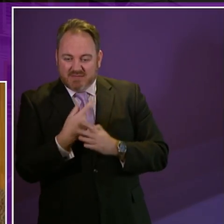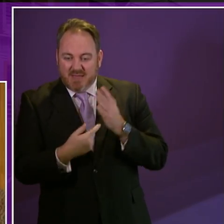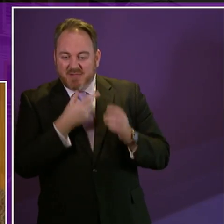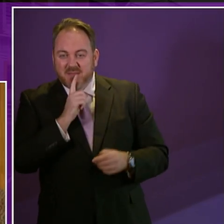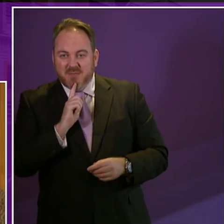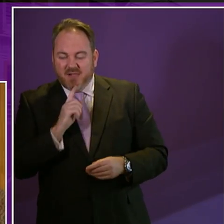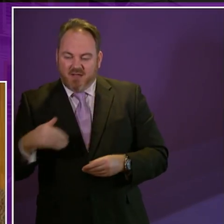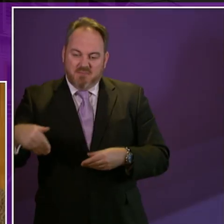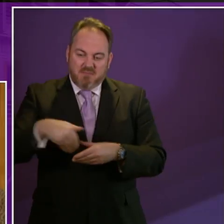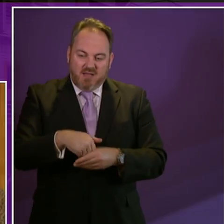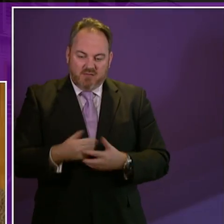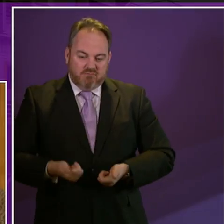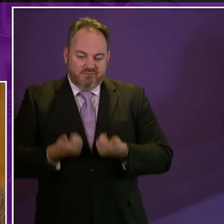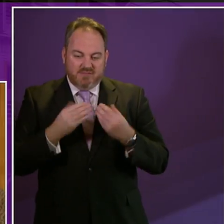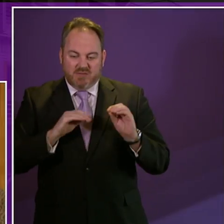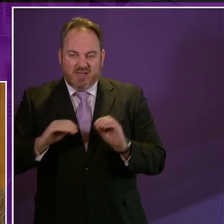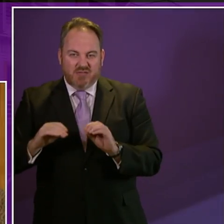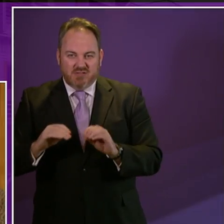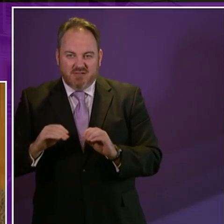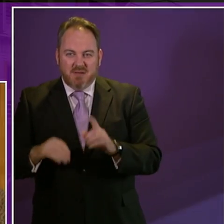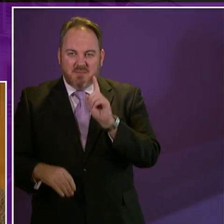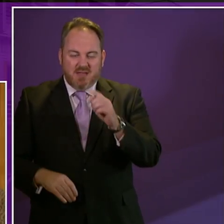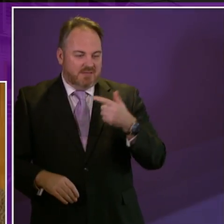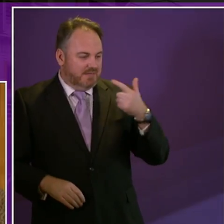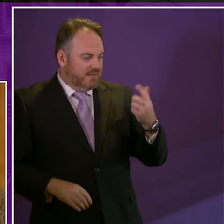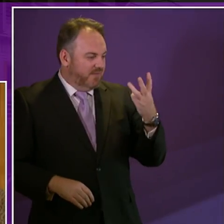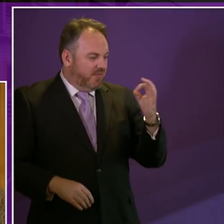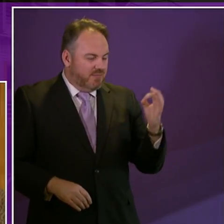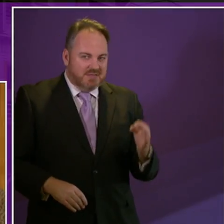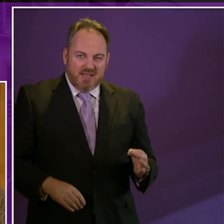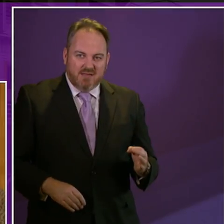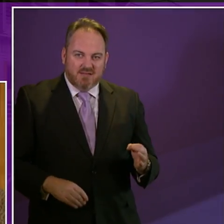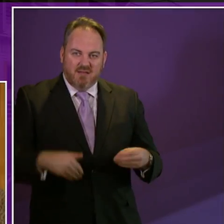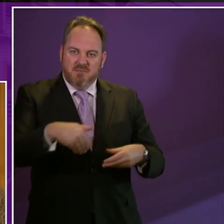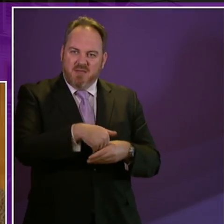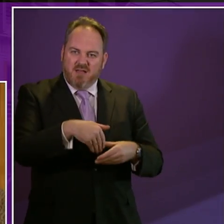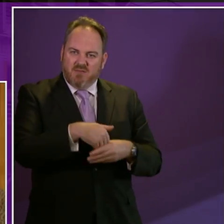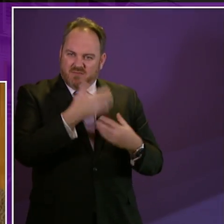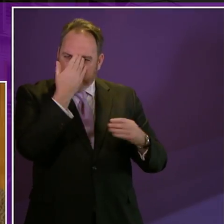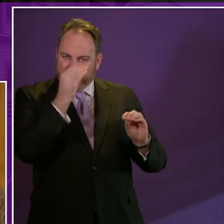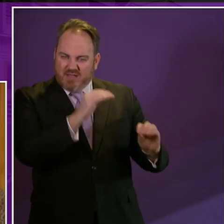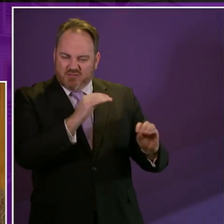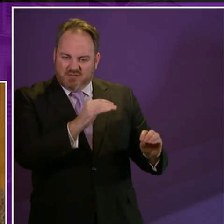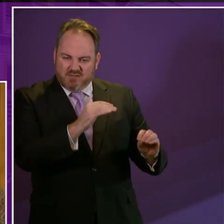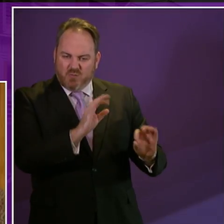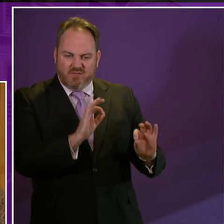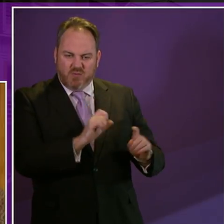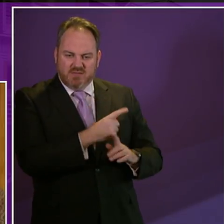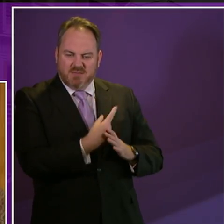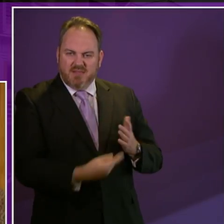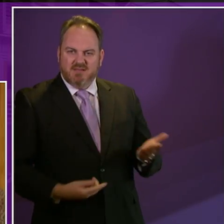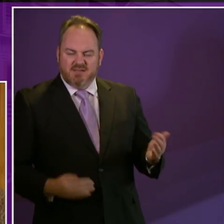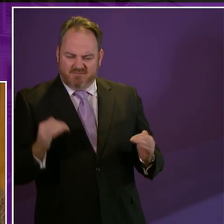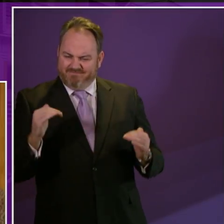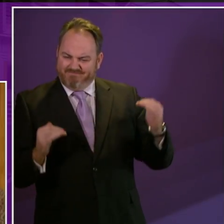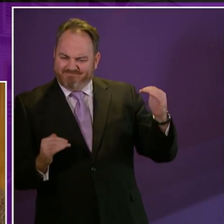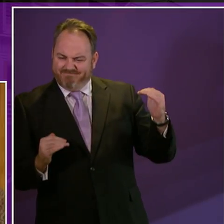in education as compared to nearly 73% of able-bodied people in Scotland we should do our utmost to ensure